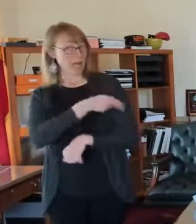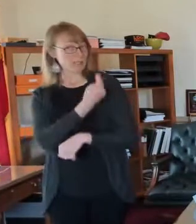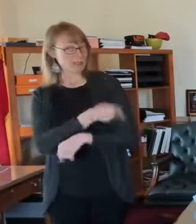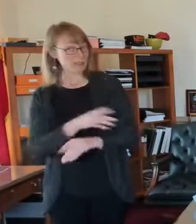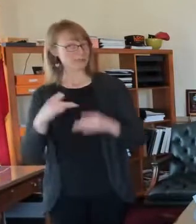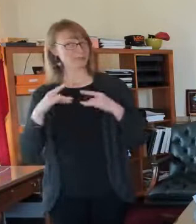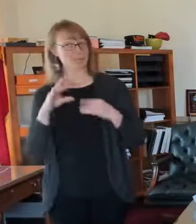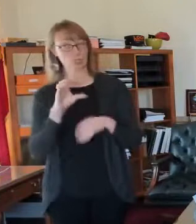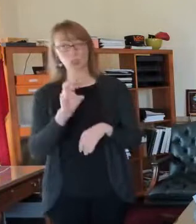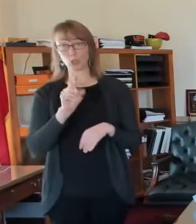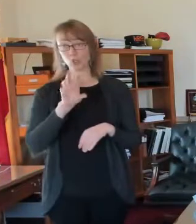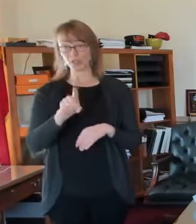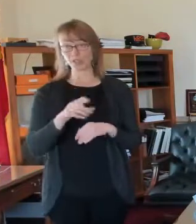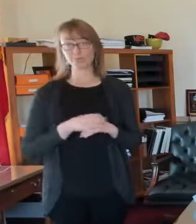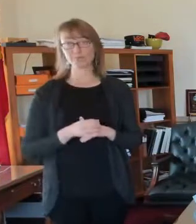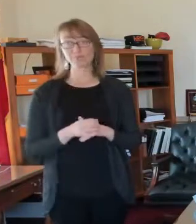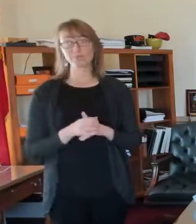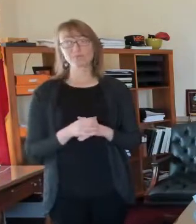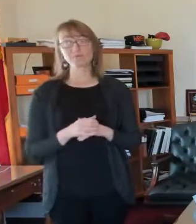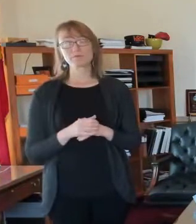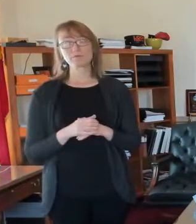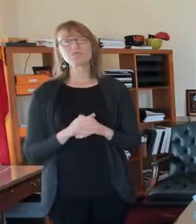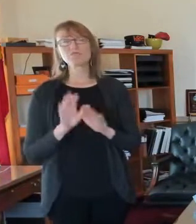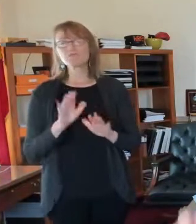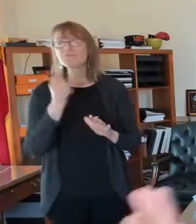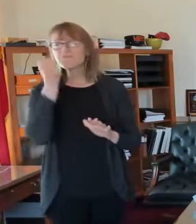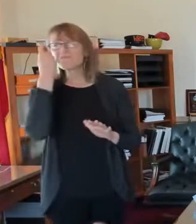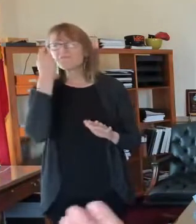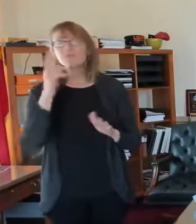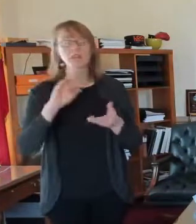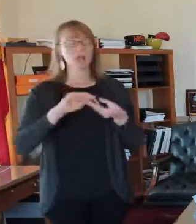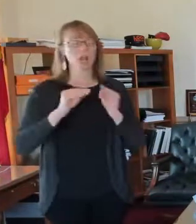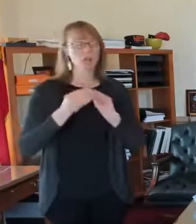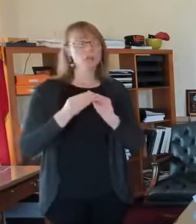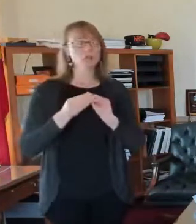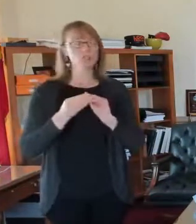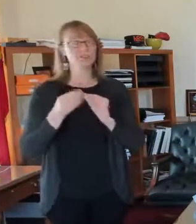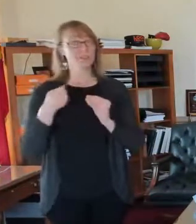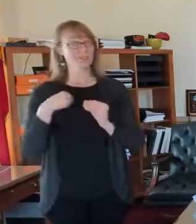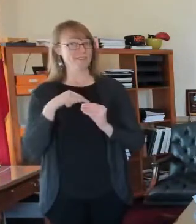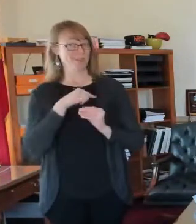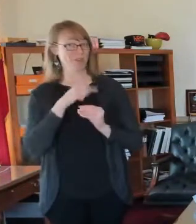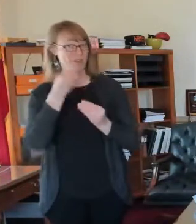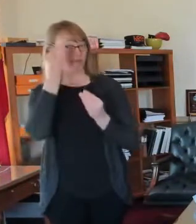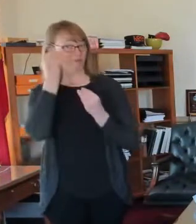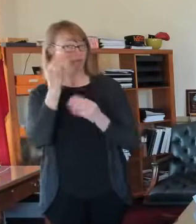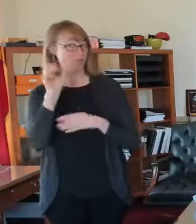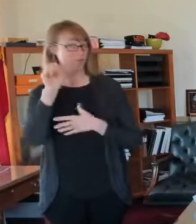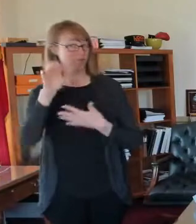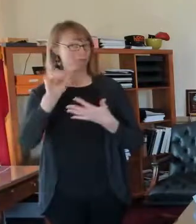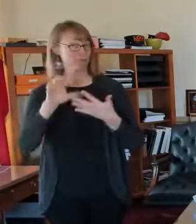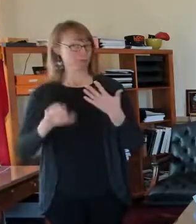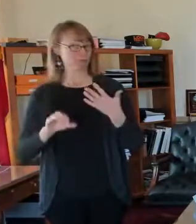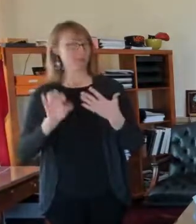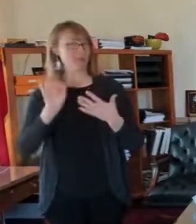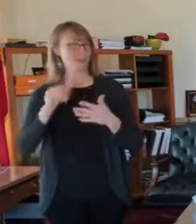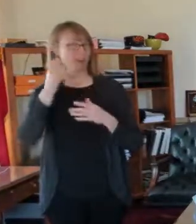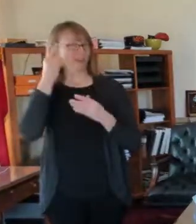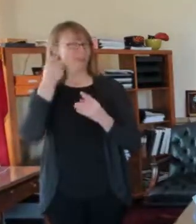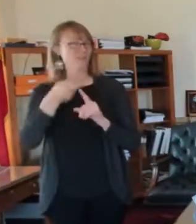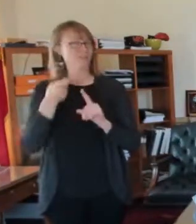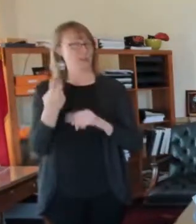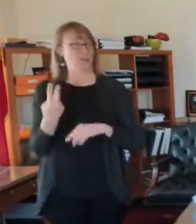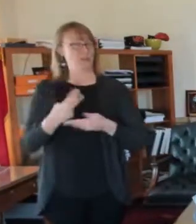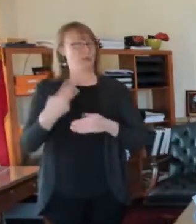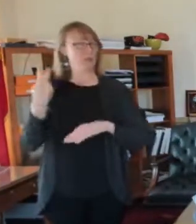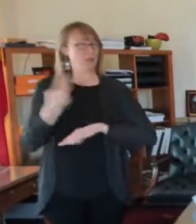um, today, and these numbers always lag by two days. So today, uh, we're reporting